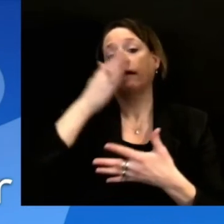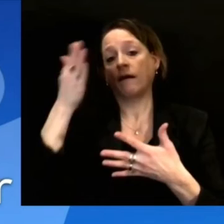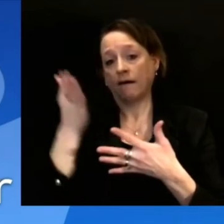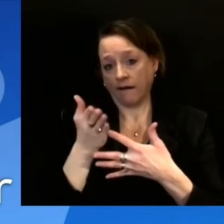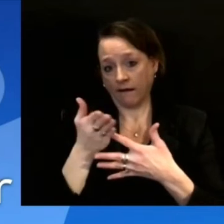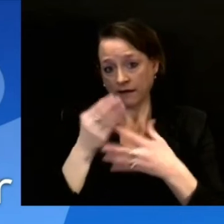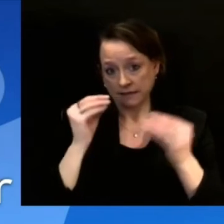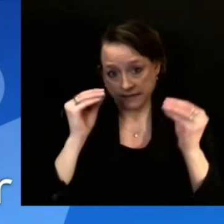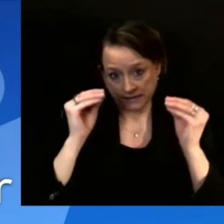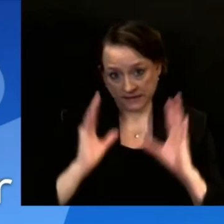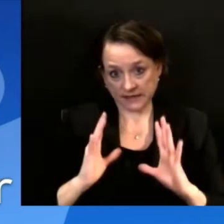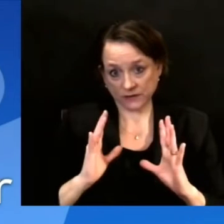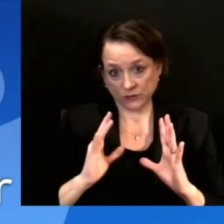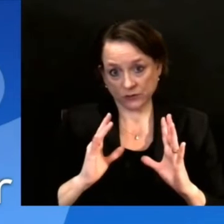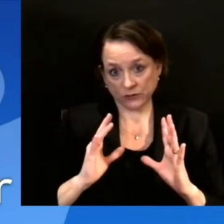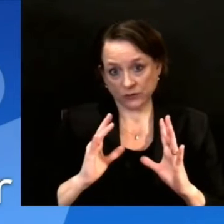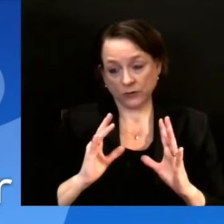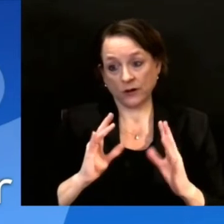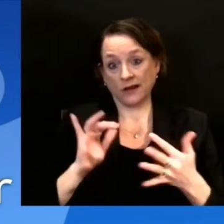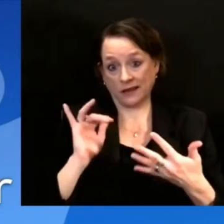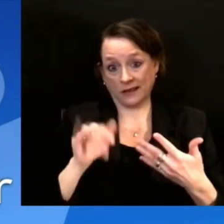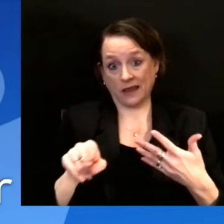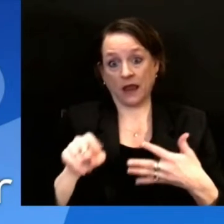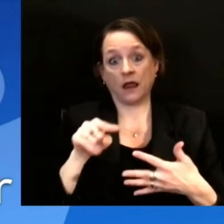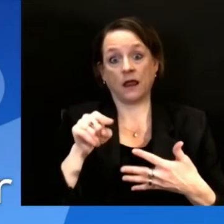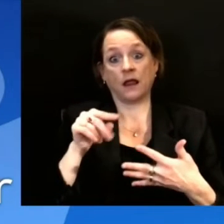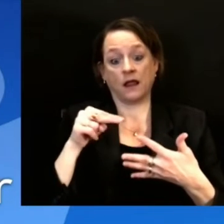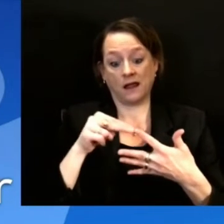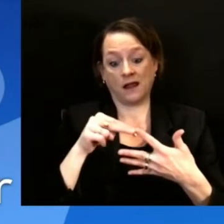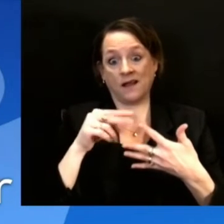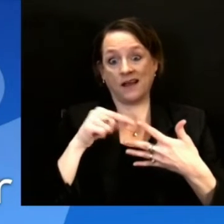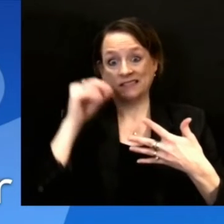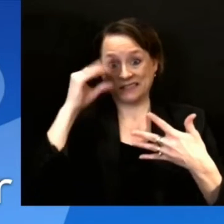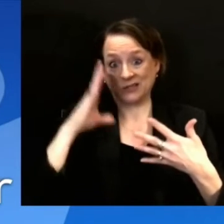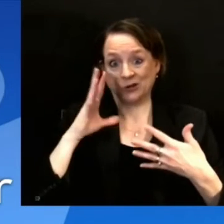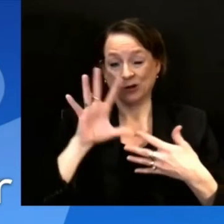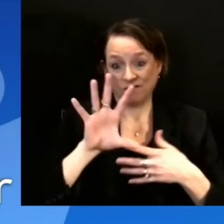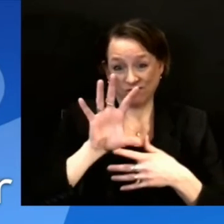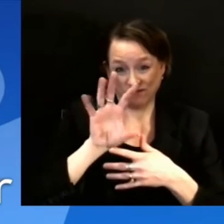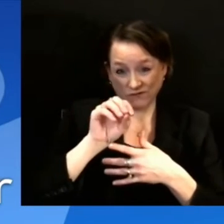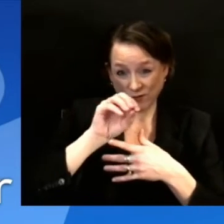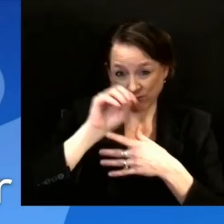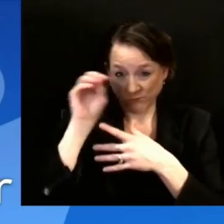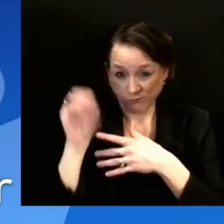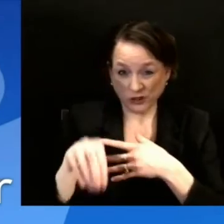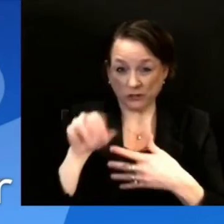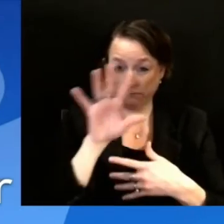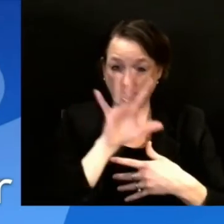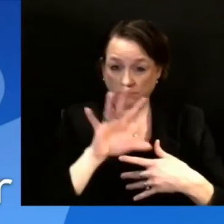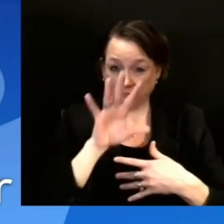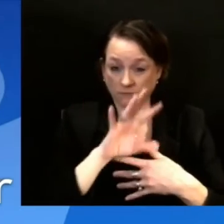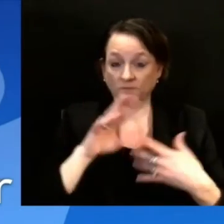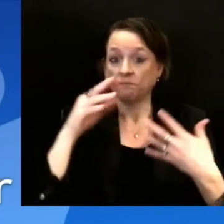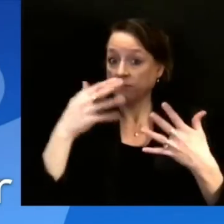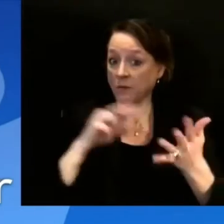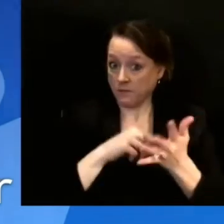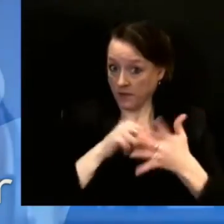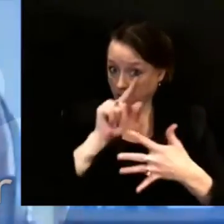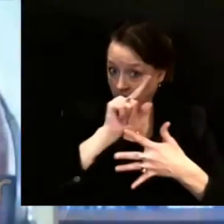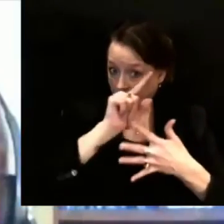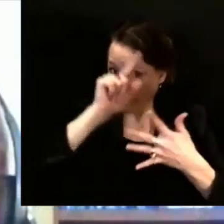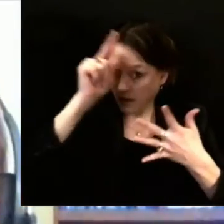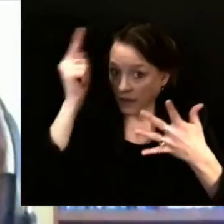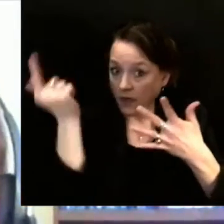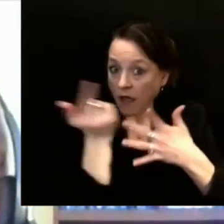-term care programs? Or is this entire list going to be eligible all at once? The entire list is going to be eligible